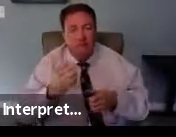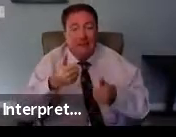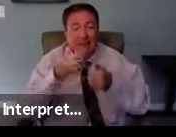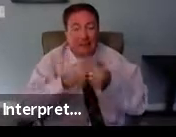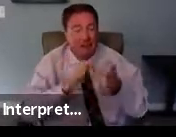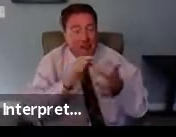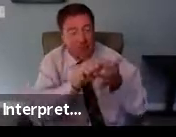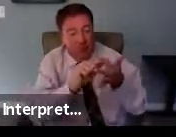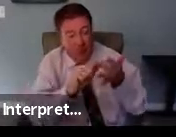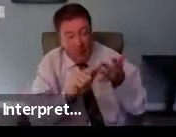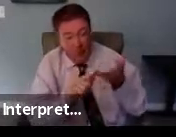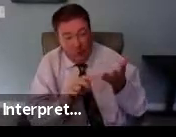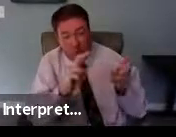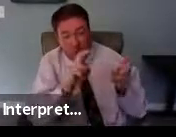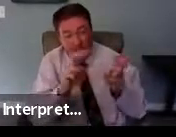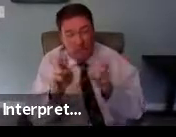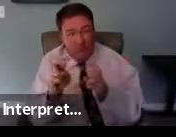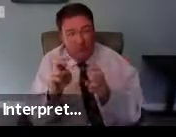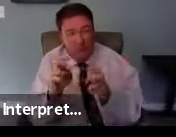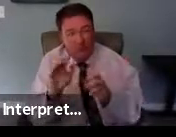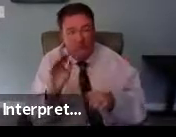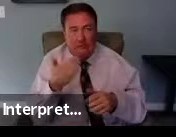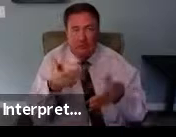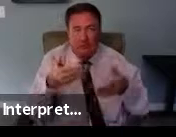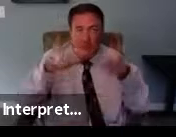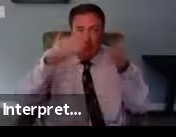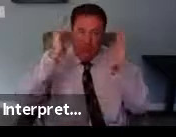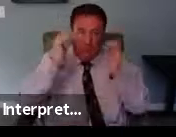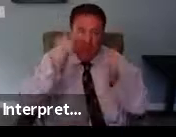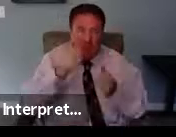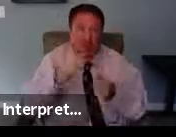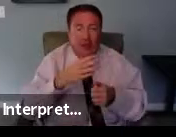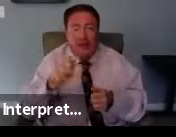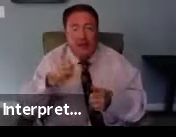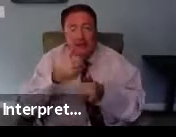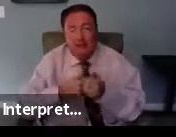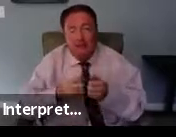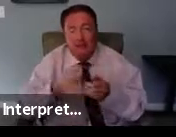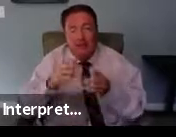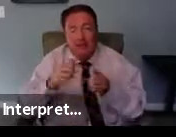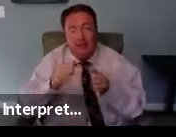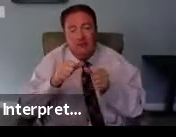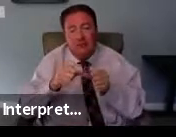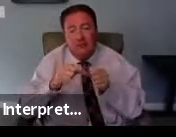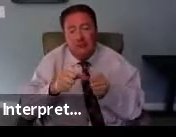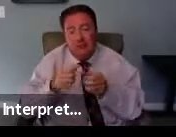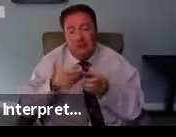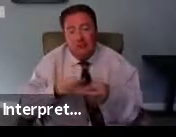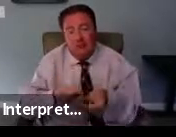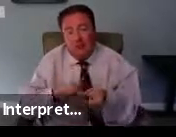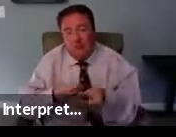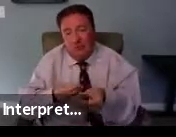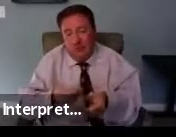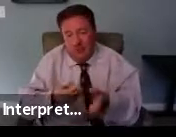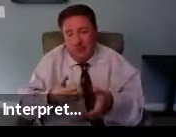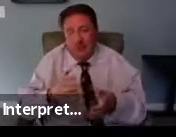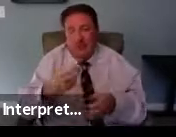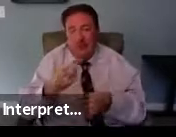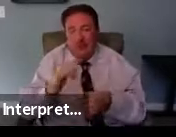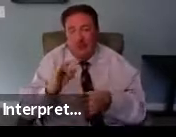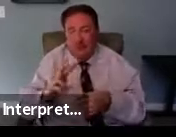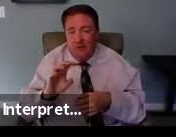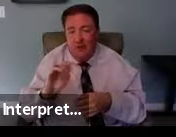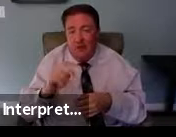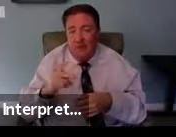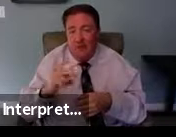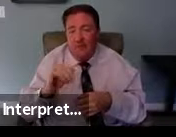insurmountable on their own, each continuing to fuel the HIV epidemic. So what do we